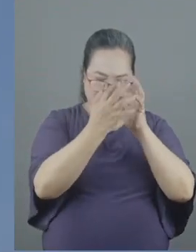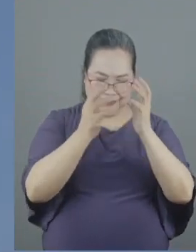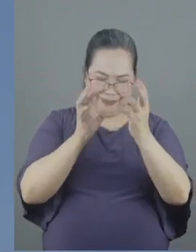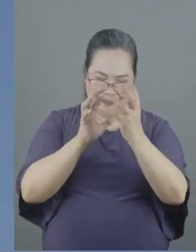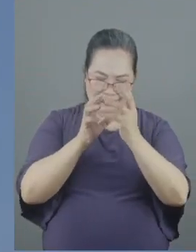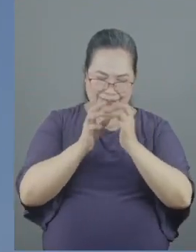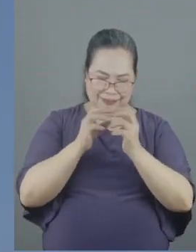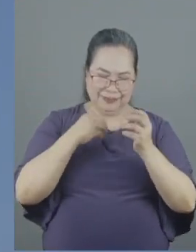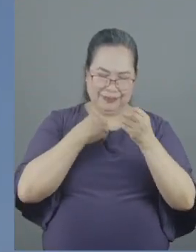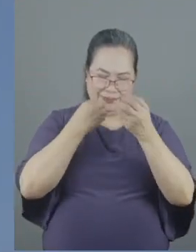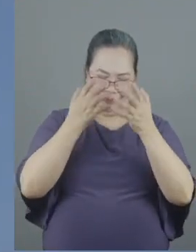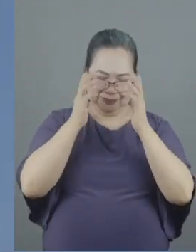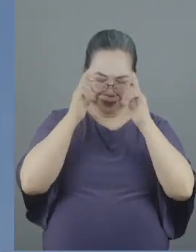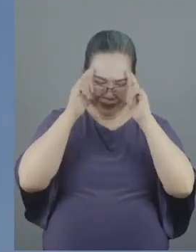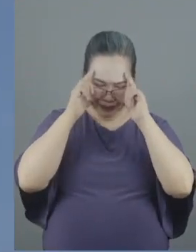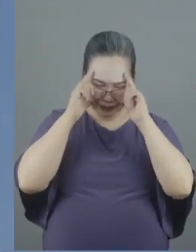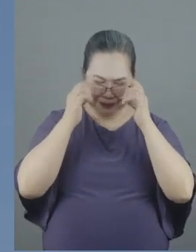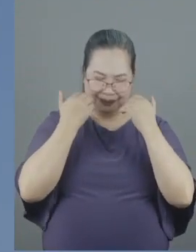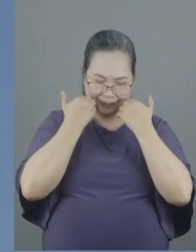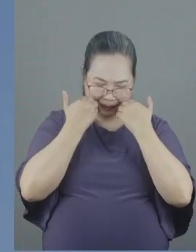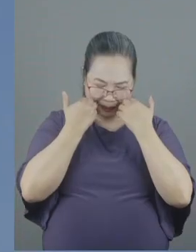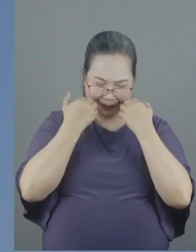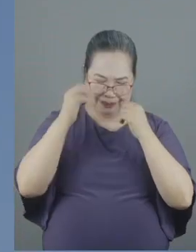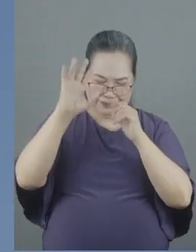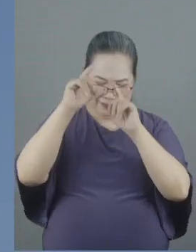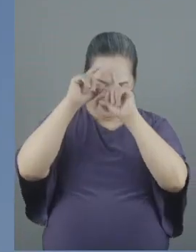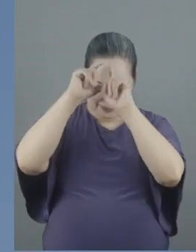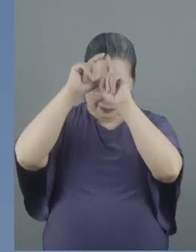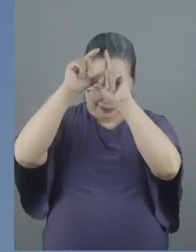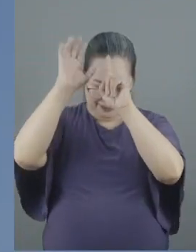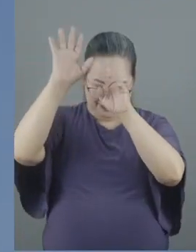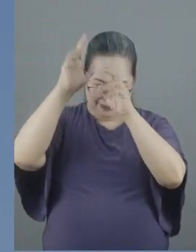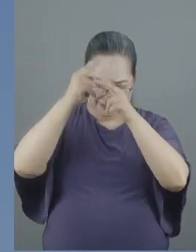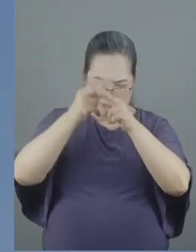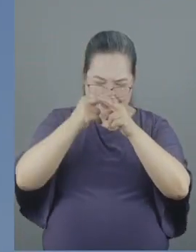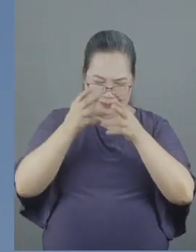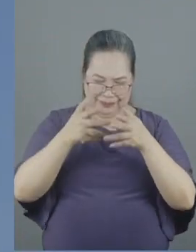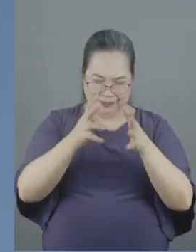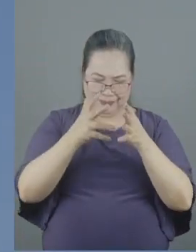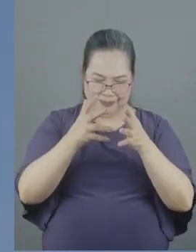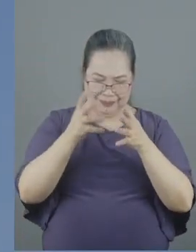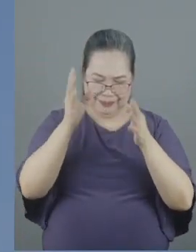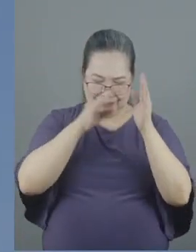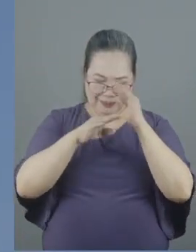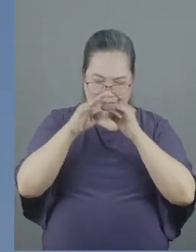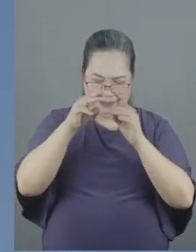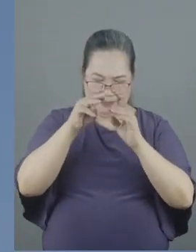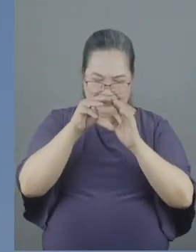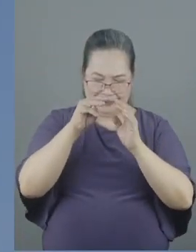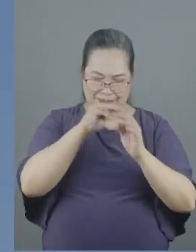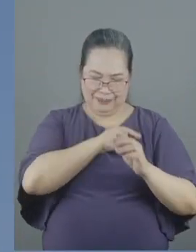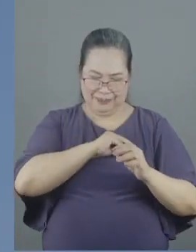we bring shame to your name when we allow matters of moral indifference